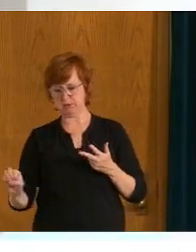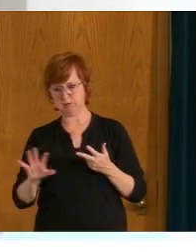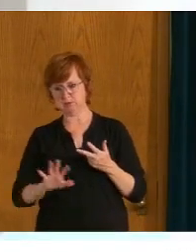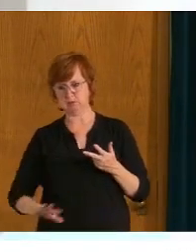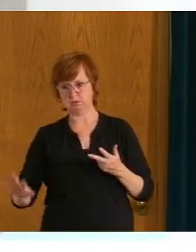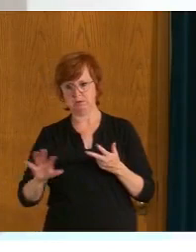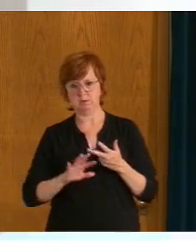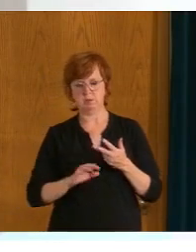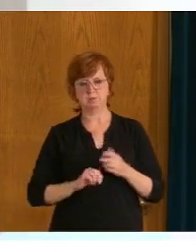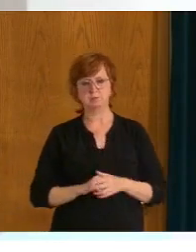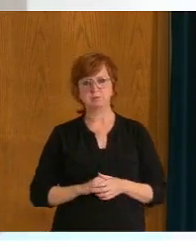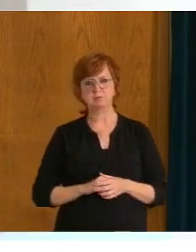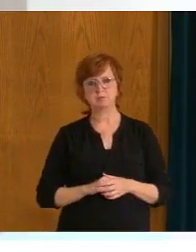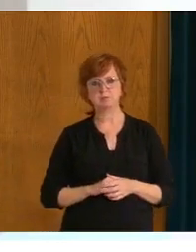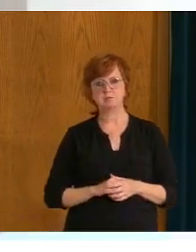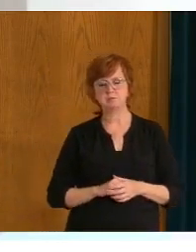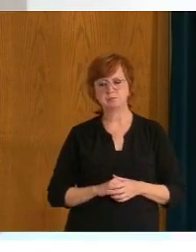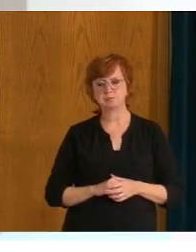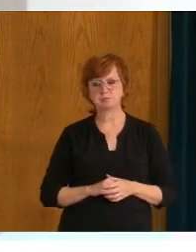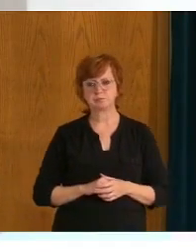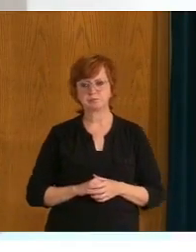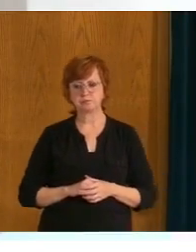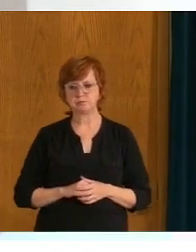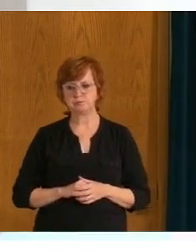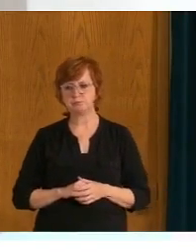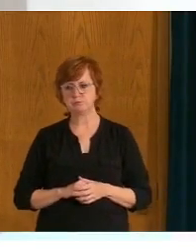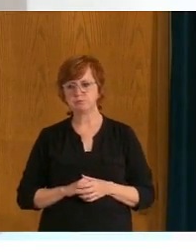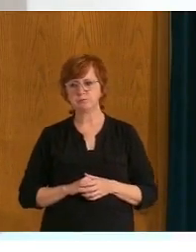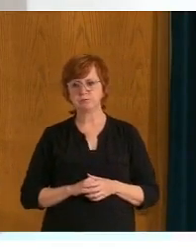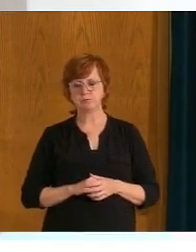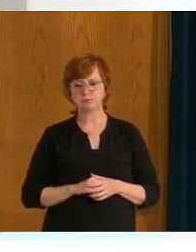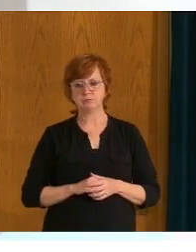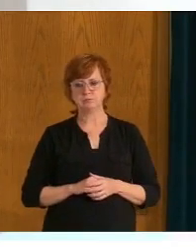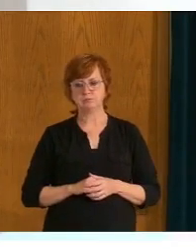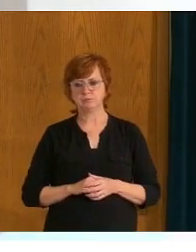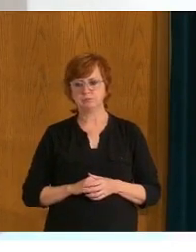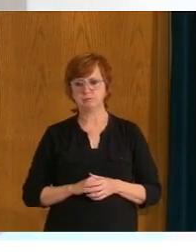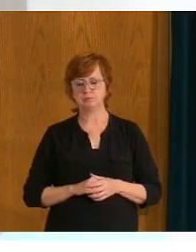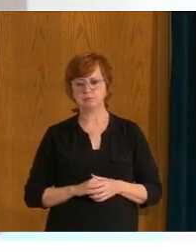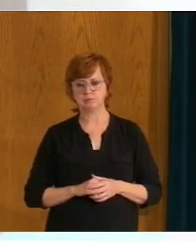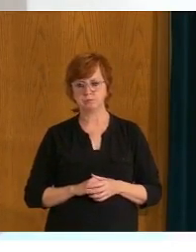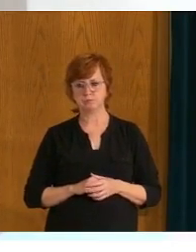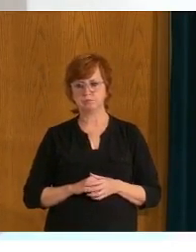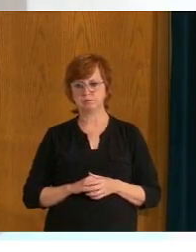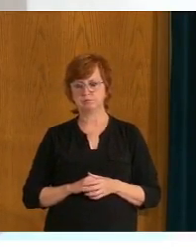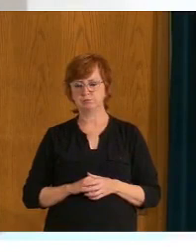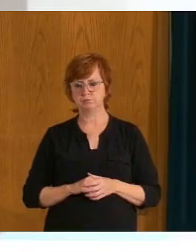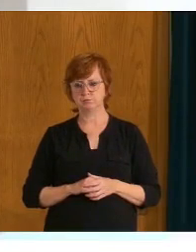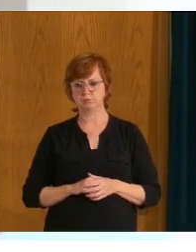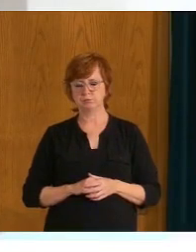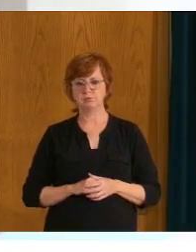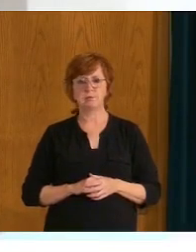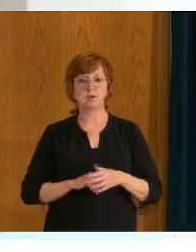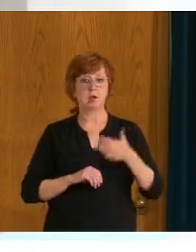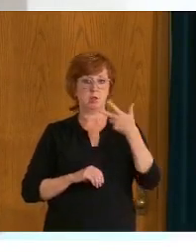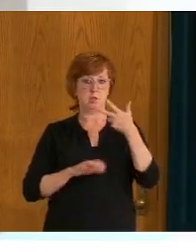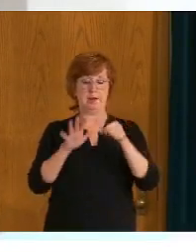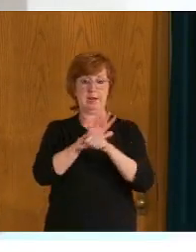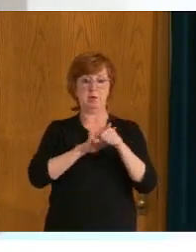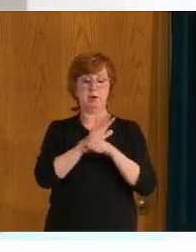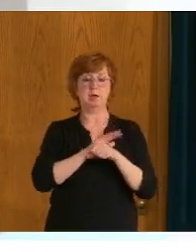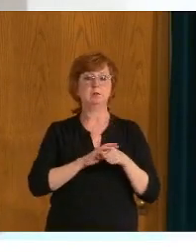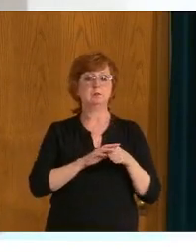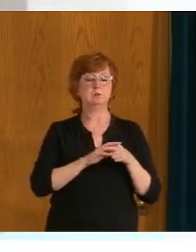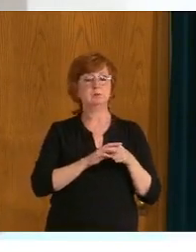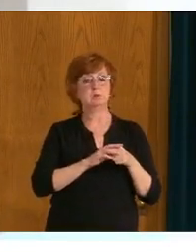uh, the, the, uh, the new cases are predominantly in the same populations who are under vaccinated. And also,